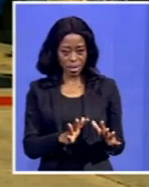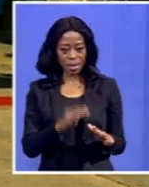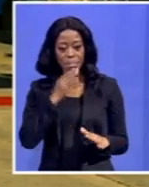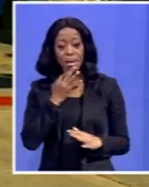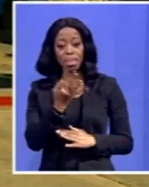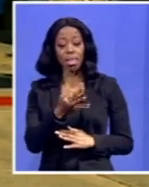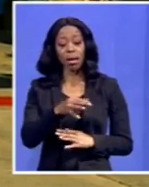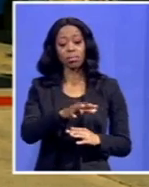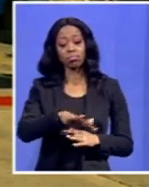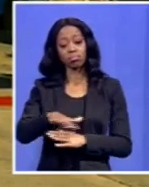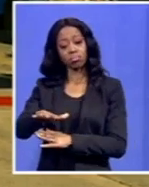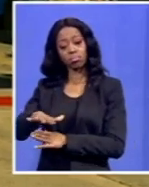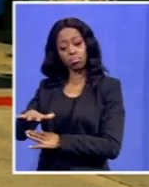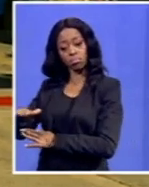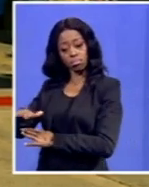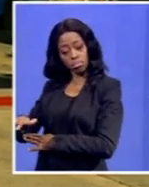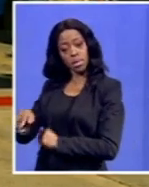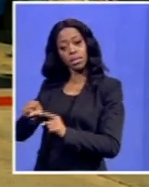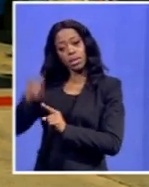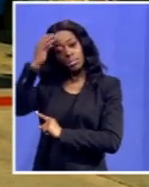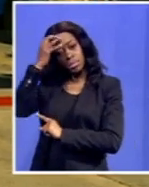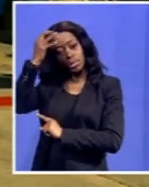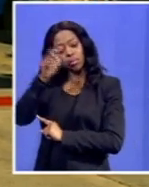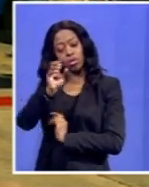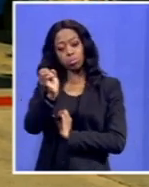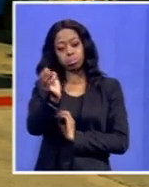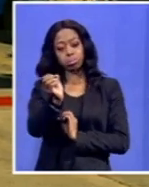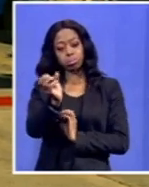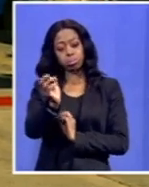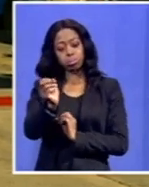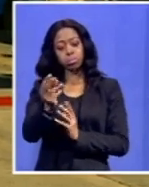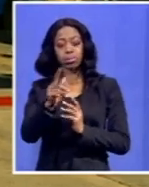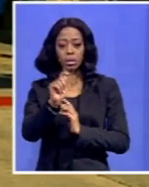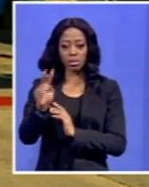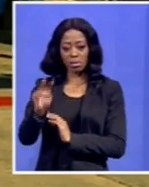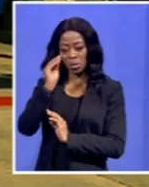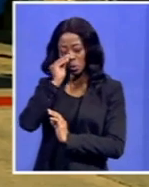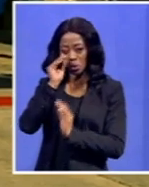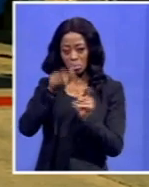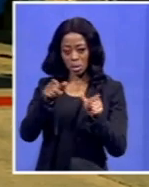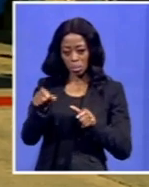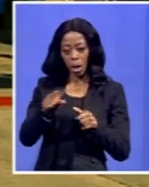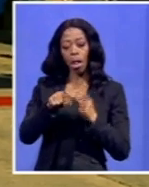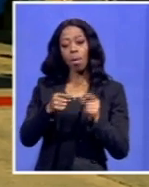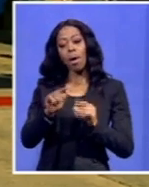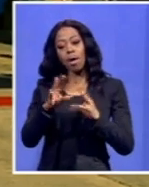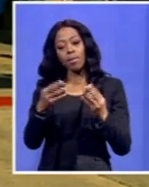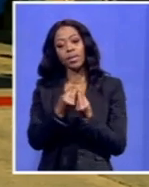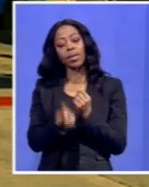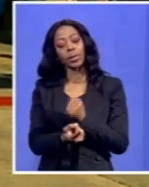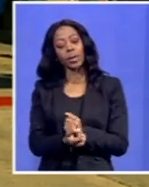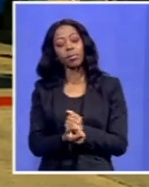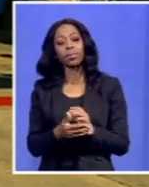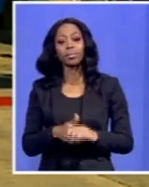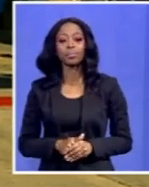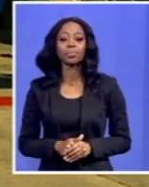areas today. And the chief will be addressing the media about the whole exercise and the operation that